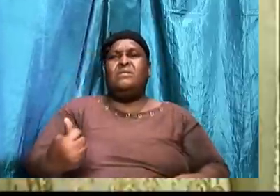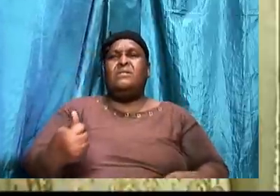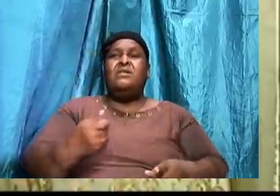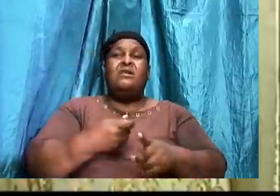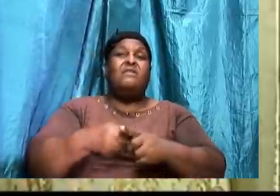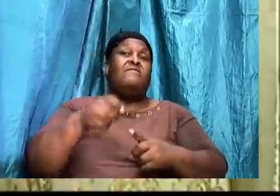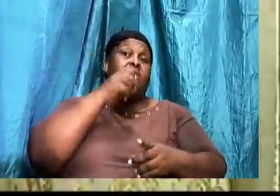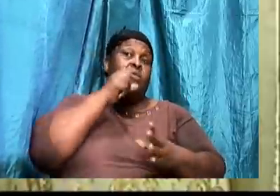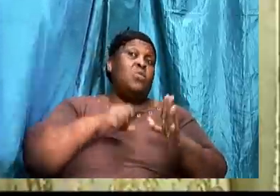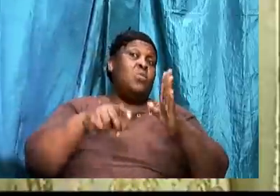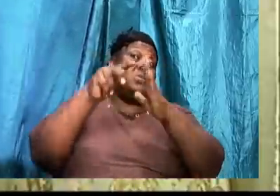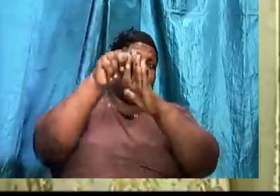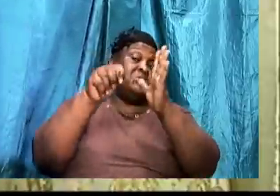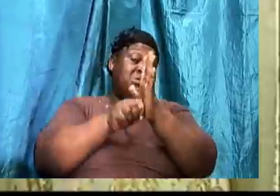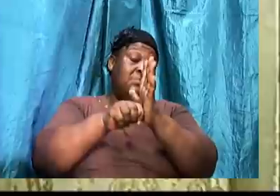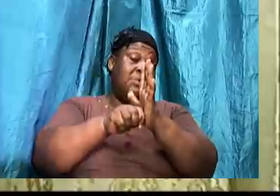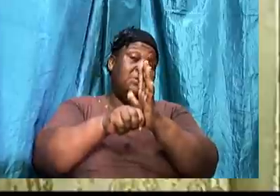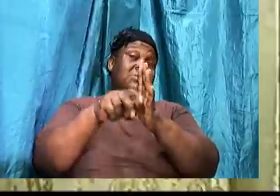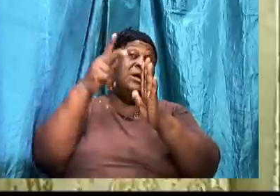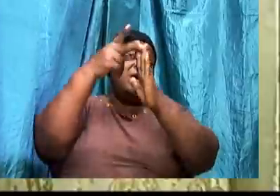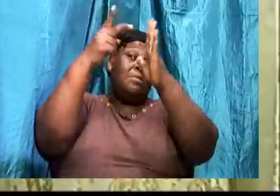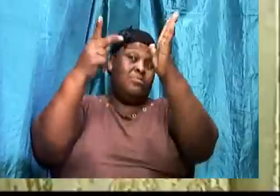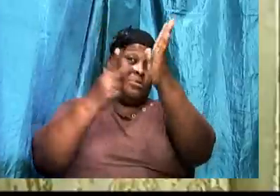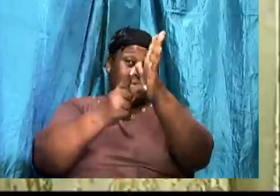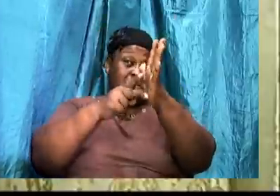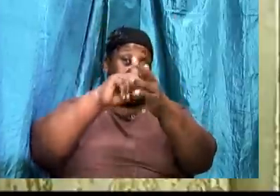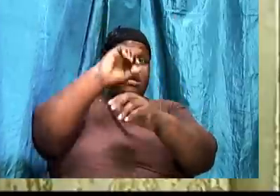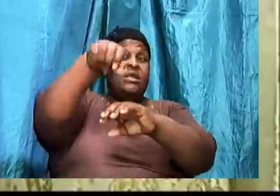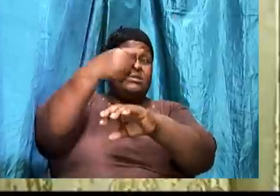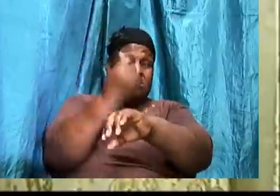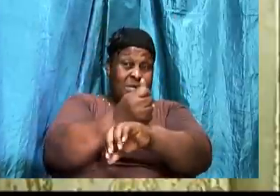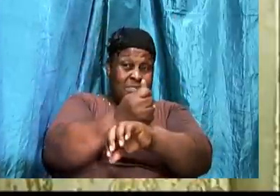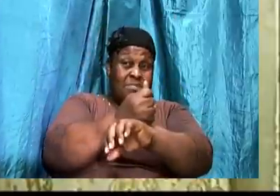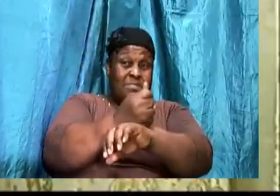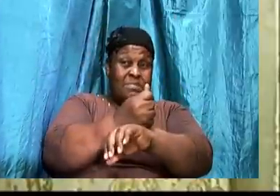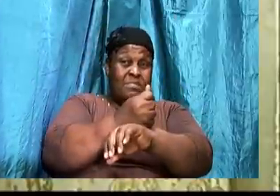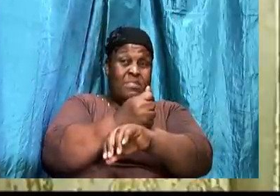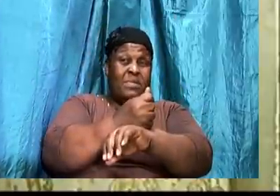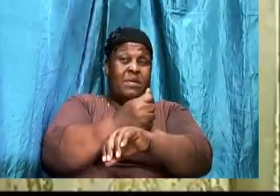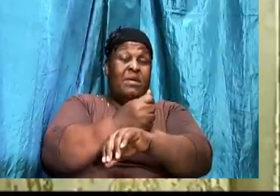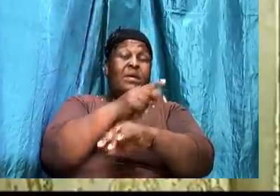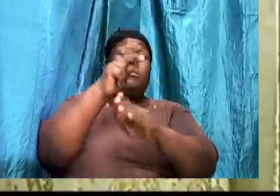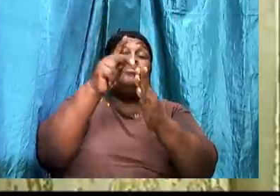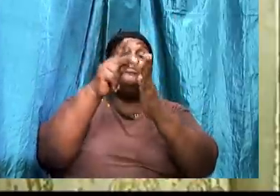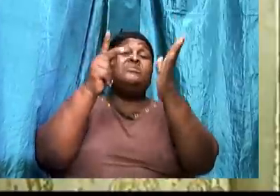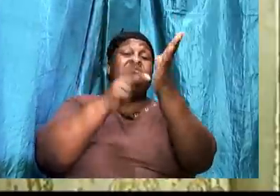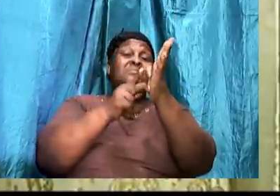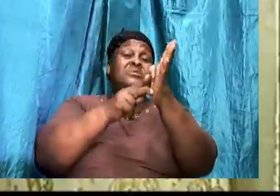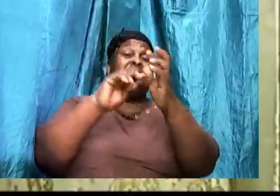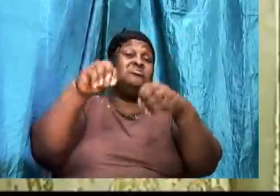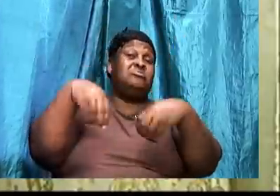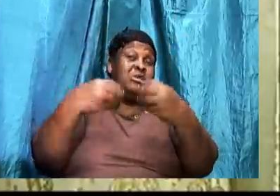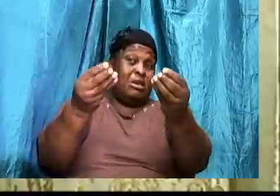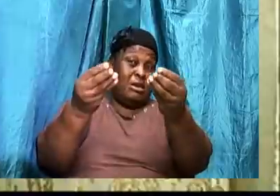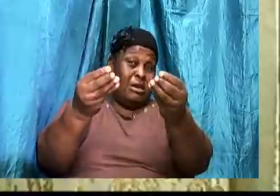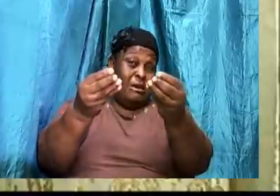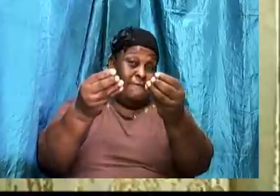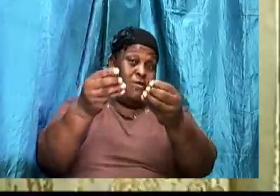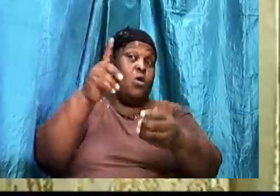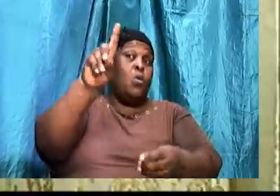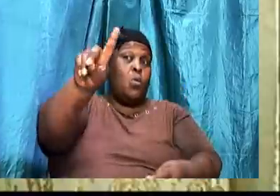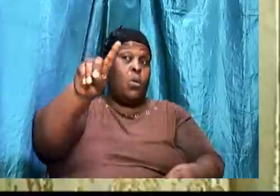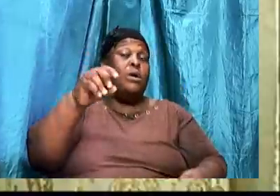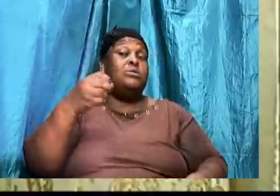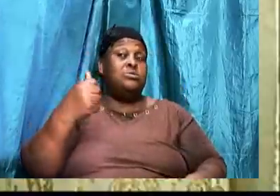That is established. And that principle. Is for us. give. One tenth. Coming in the New Testament.